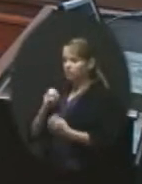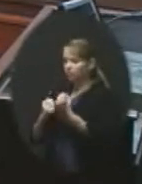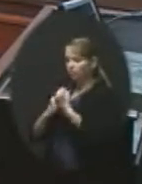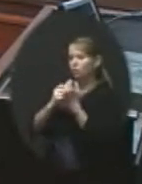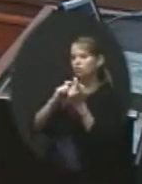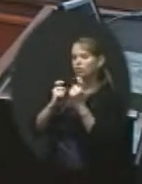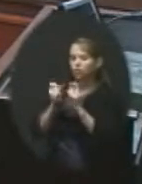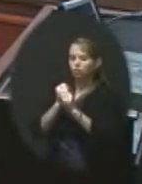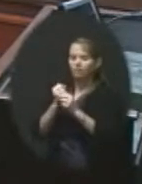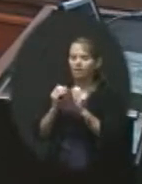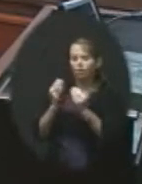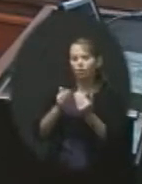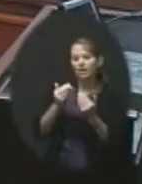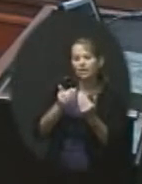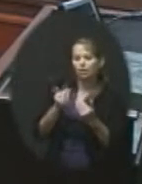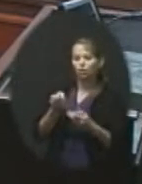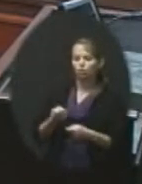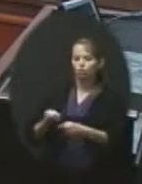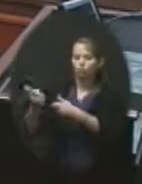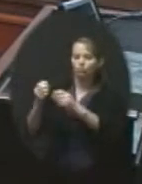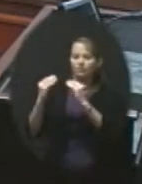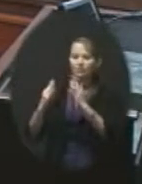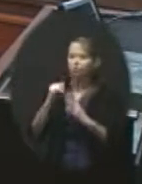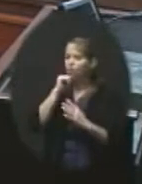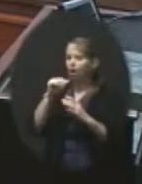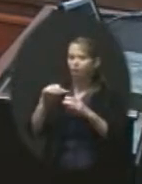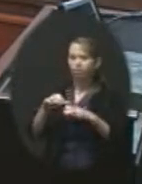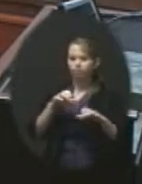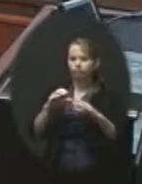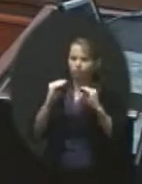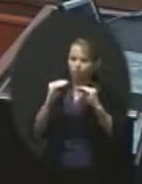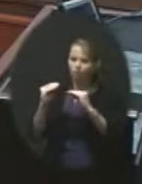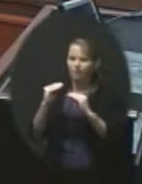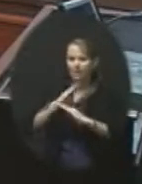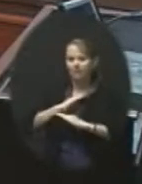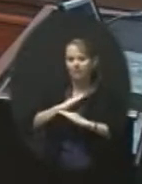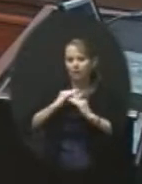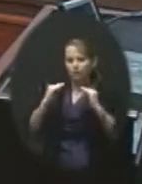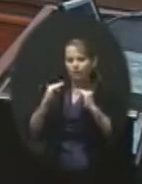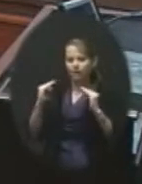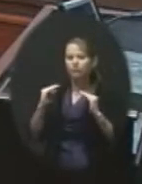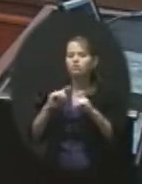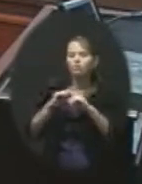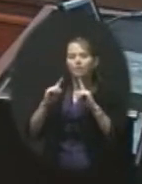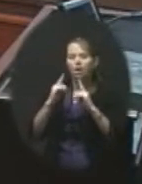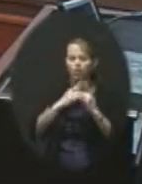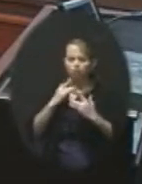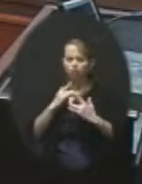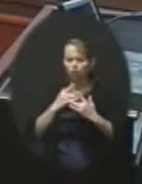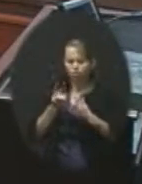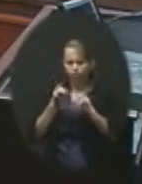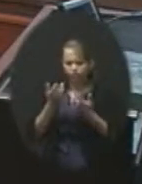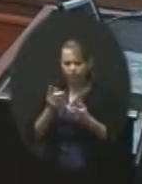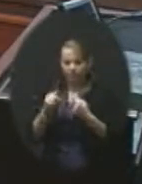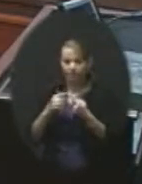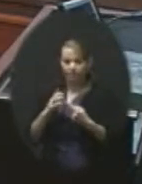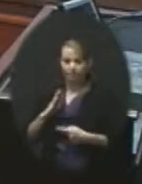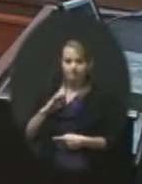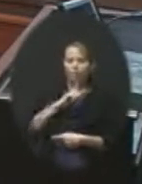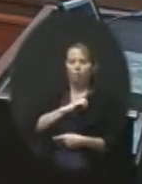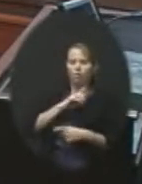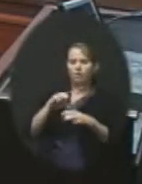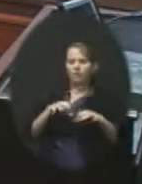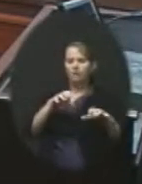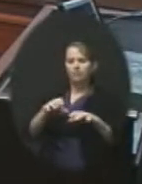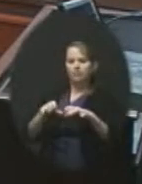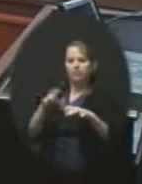easier to remove teachers who are not performing at satisfactory levels. However, concerns are expressed about having the board conduct the hearing. This